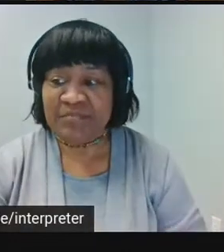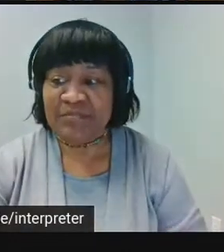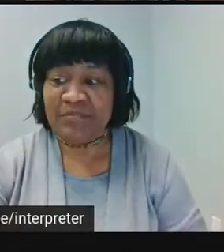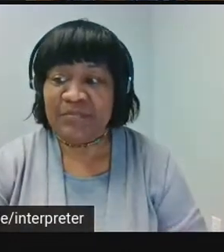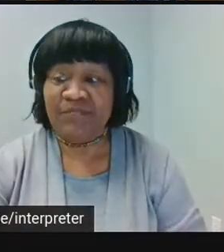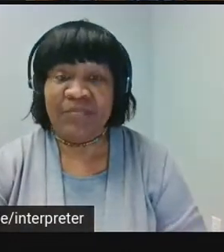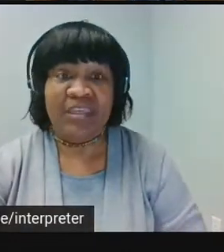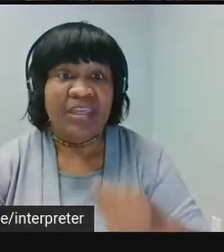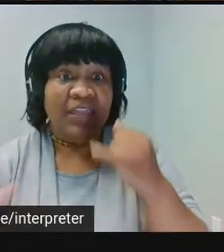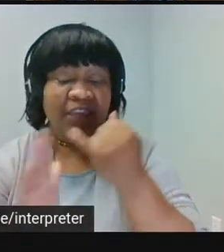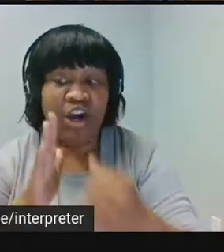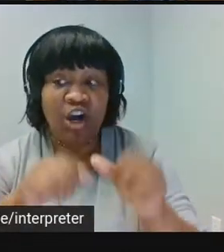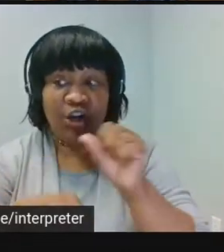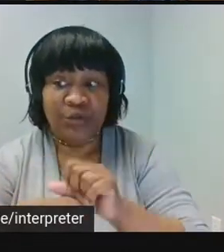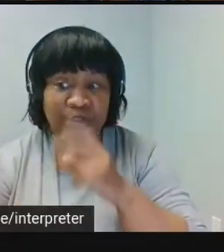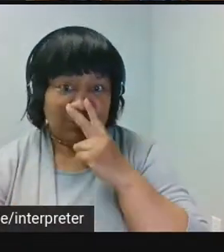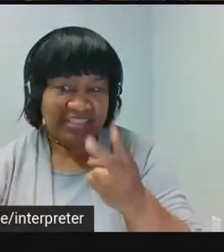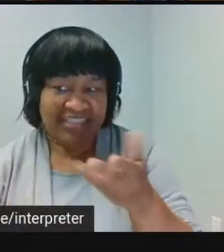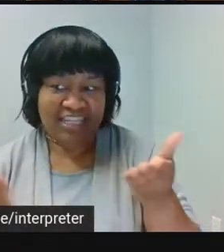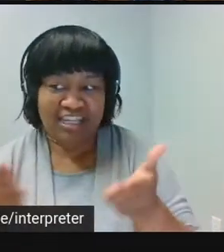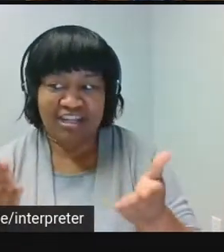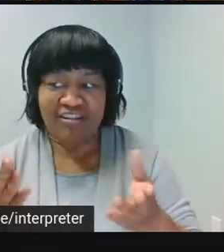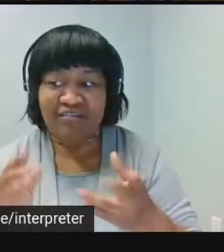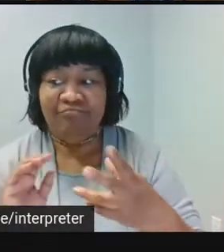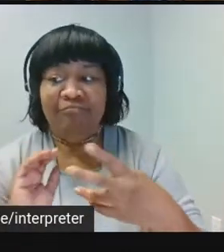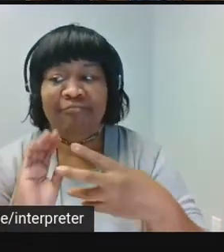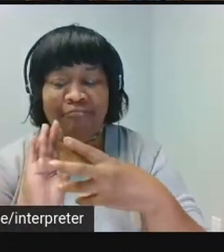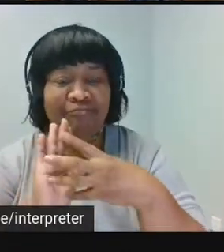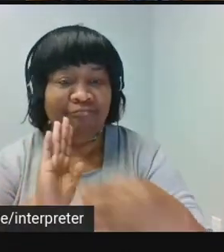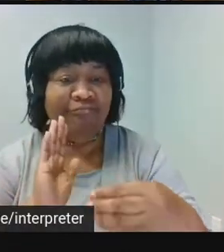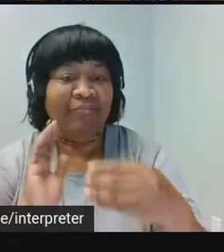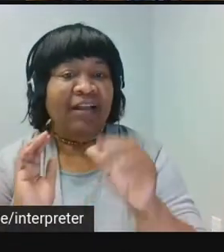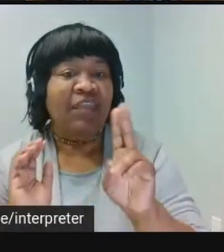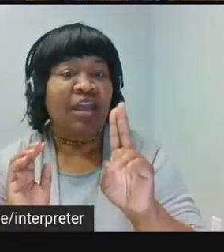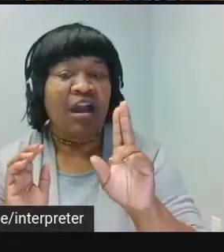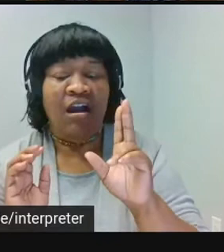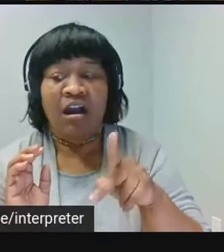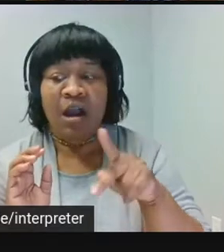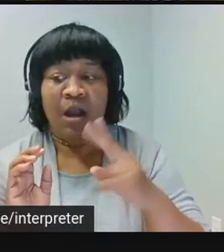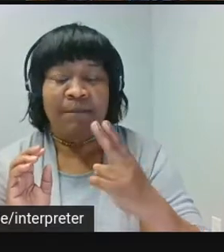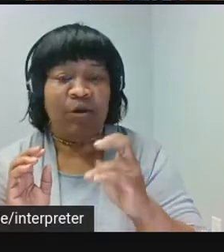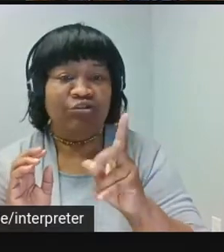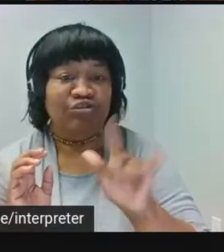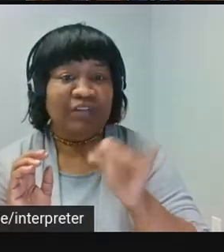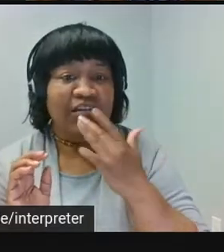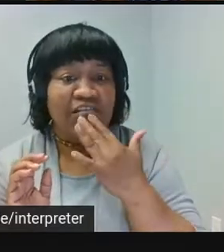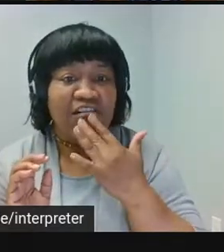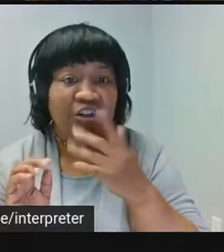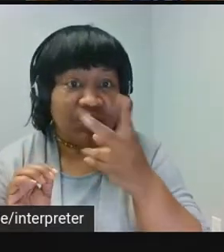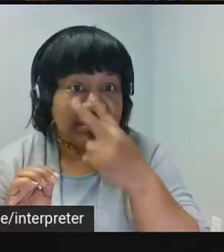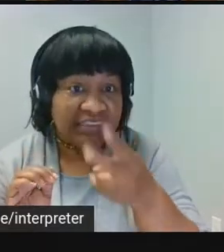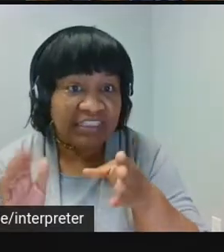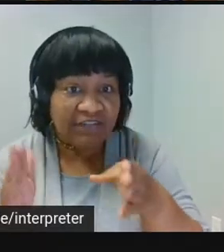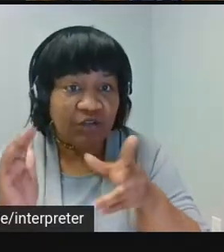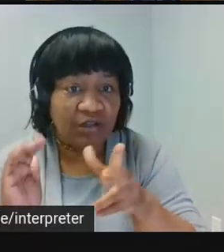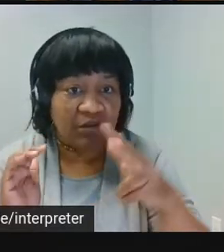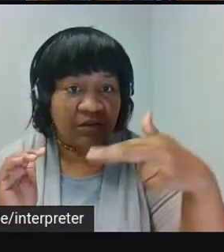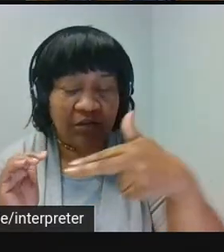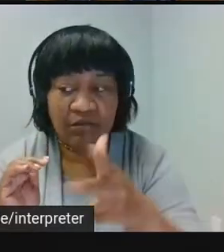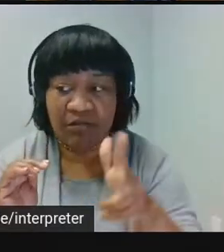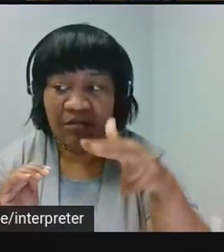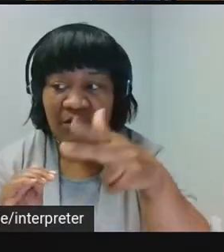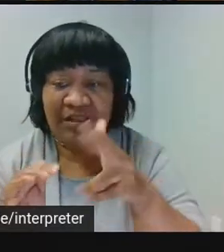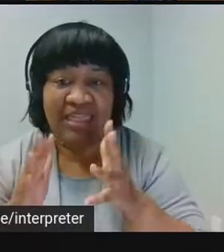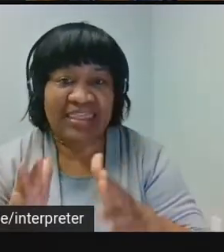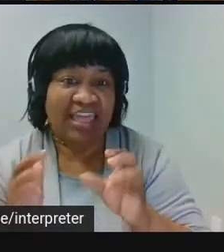In the artwork seen here, named after the manufacturers of holstery colors, these floor cutouts combine the bus manufacturer's